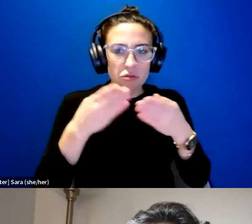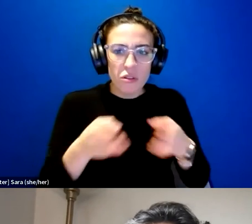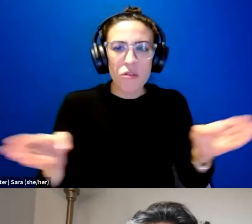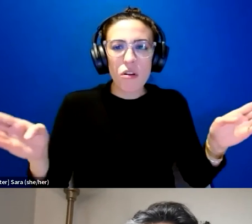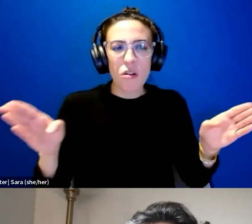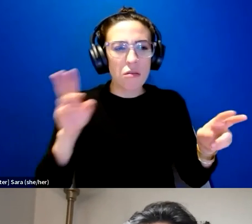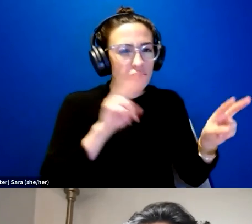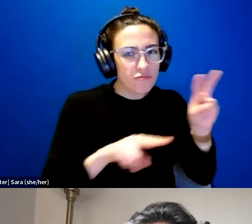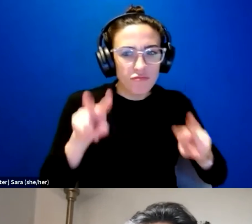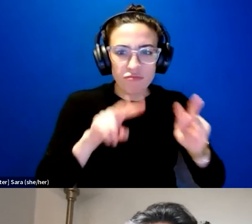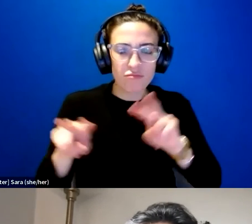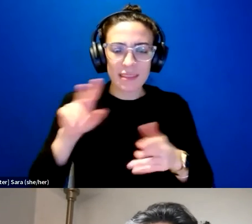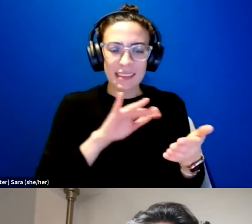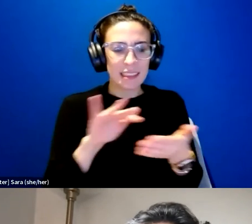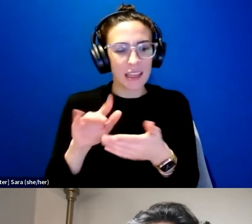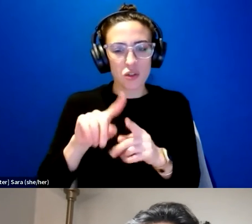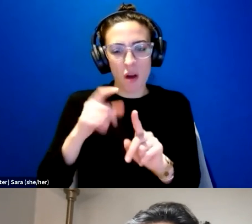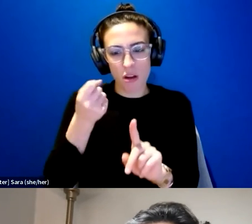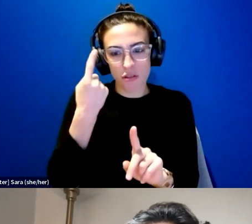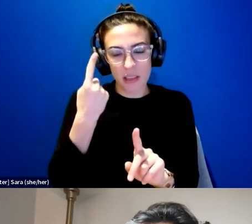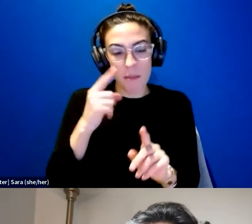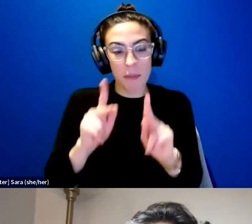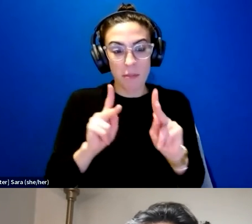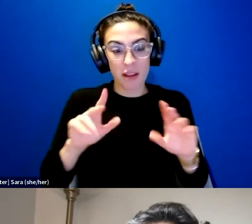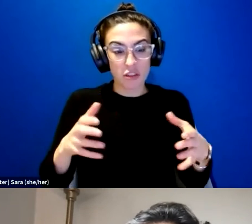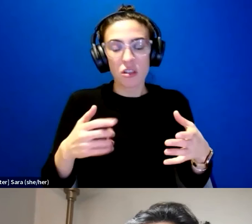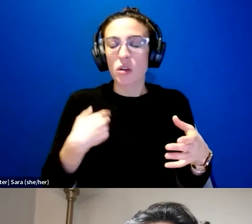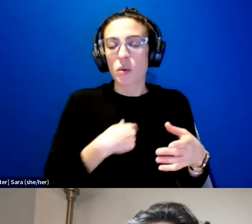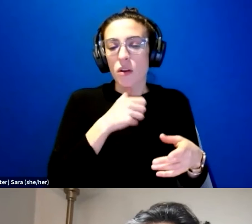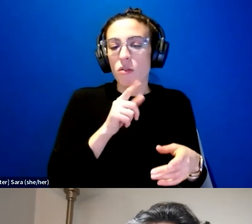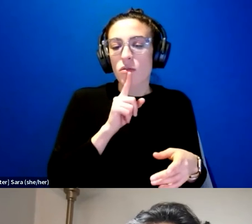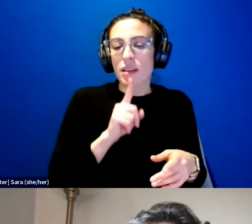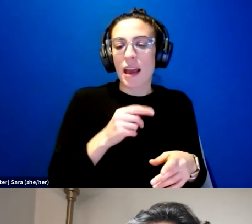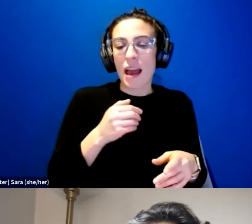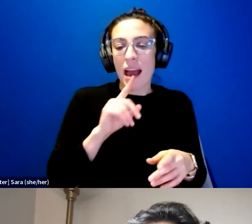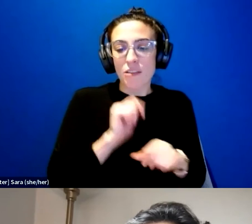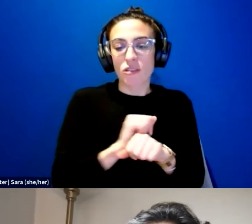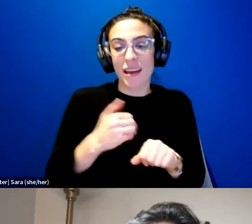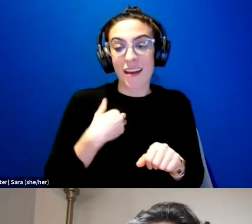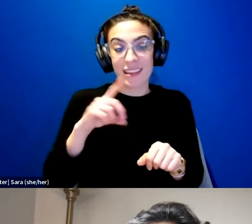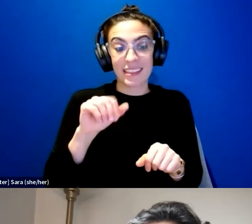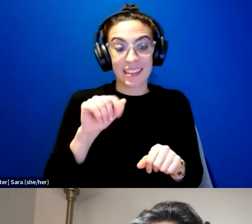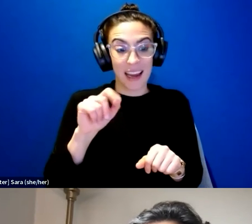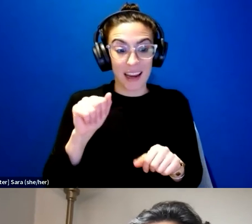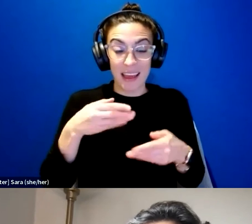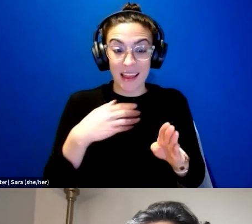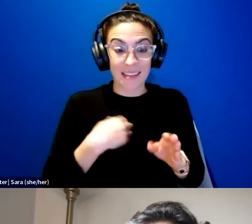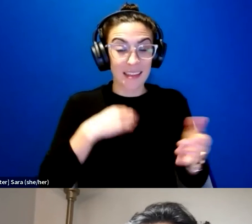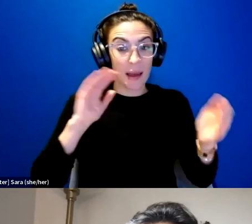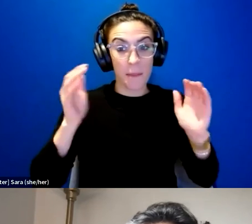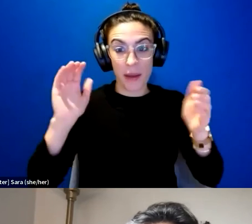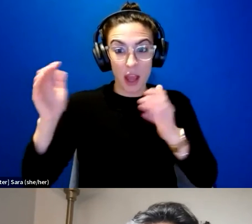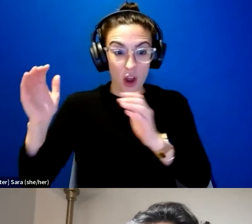level. So we did, we don't actually have the data for enabling us to compare different populations or different kind of